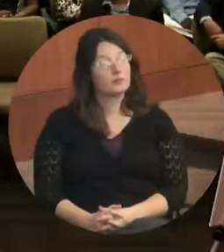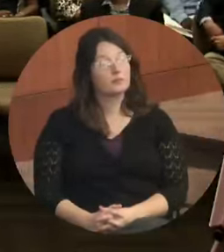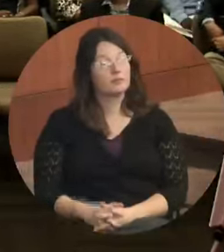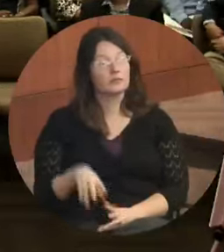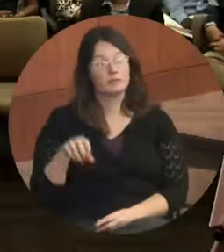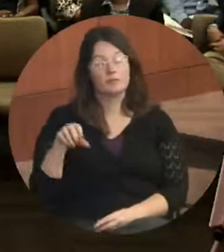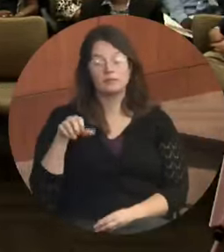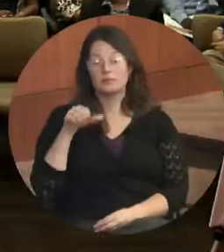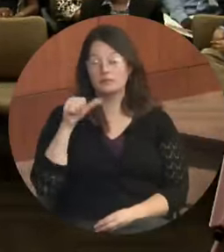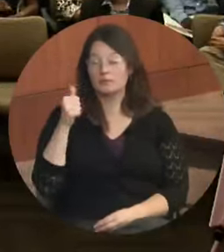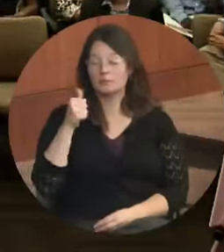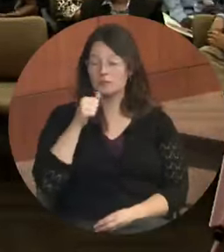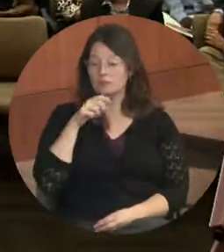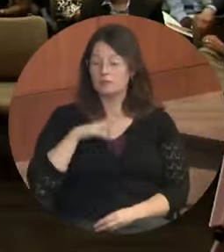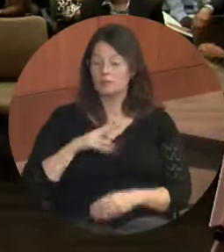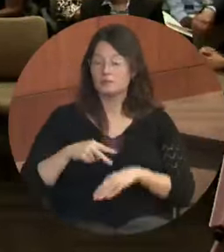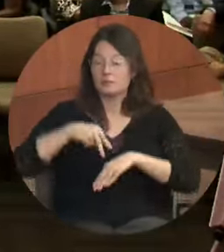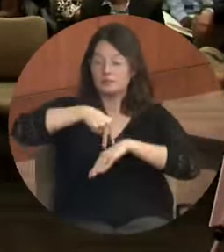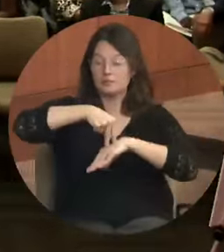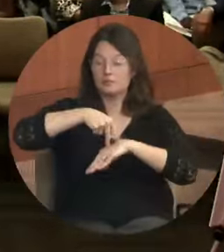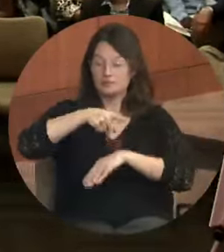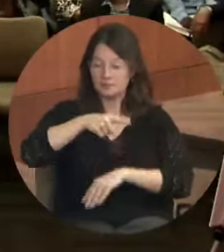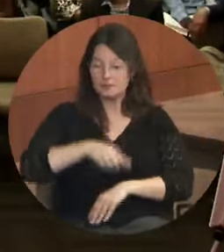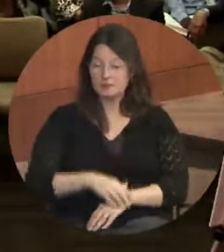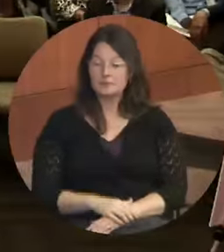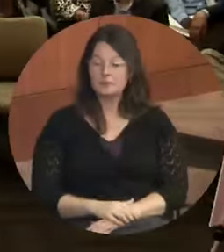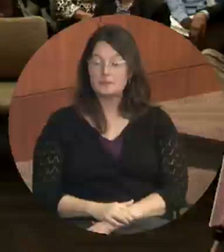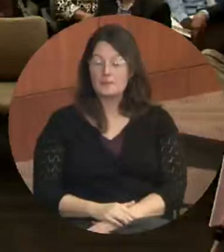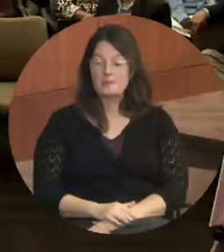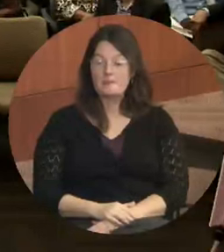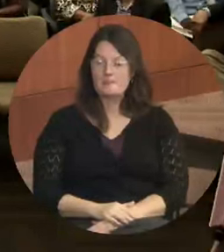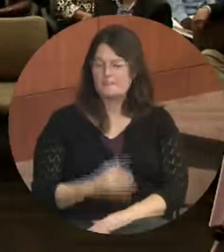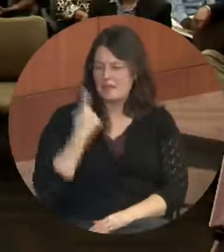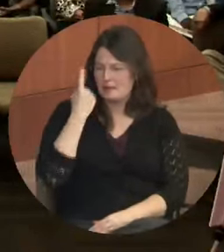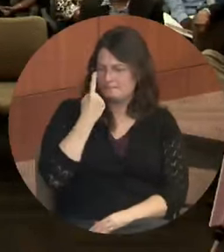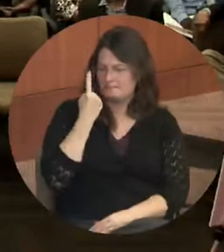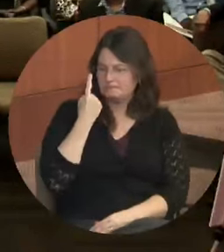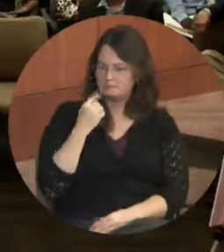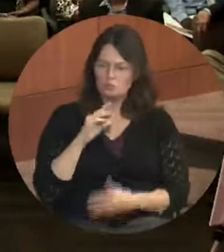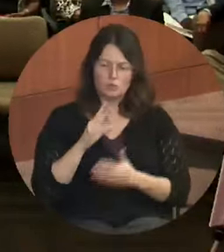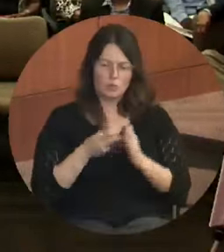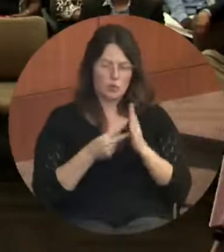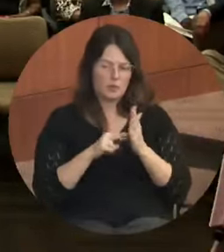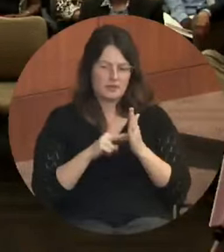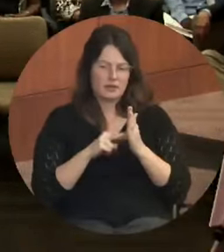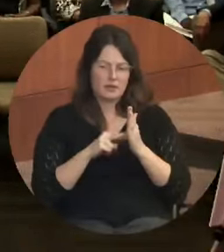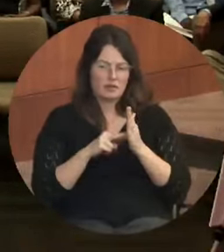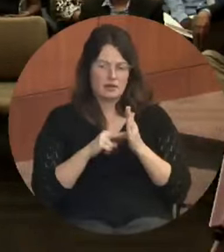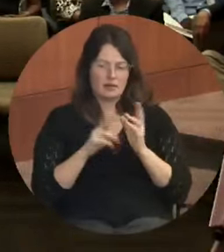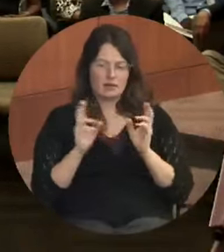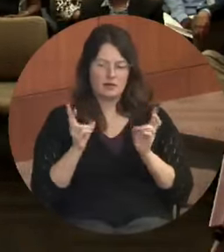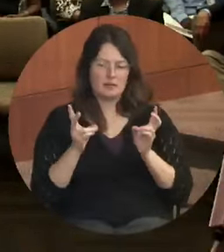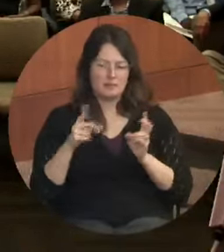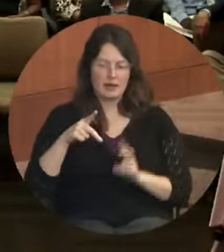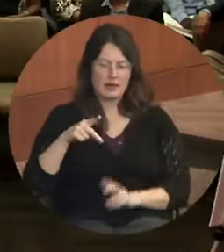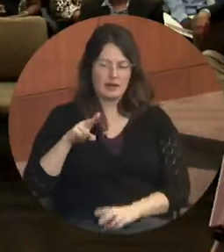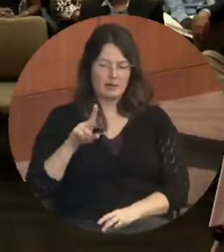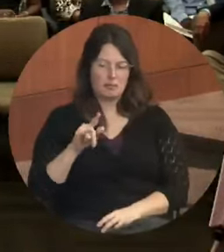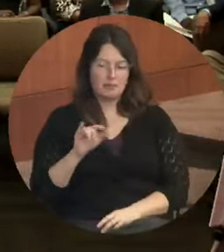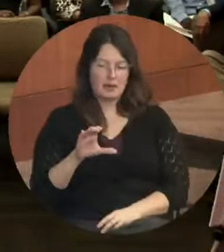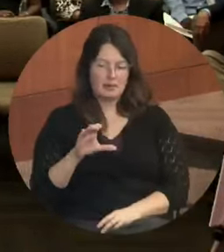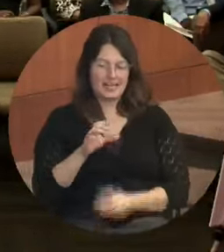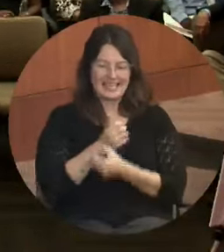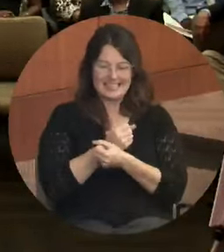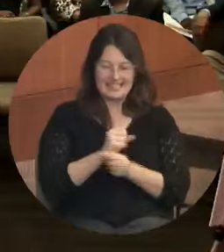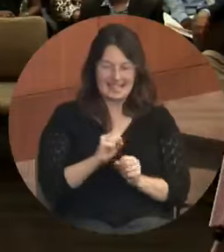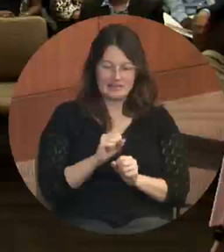Hi. I was wondering exactly what did you guys mean by a public safety workforce,